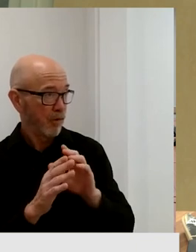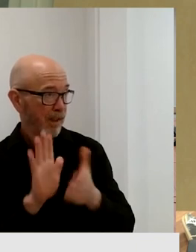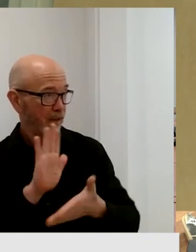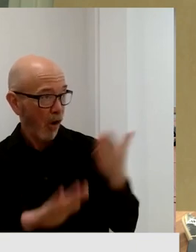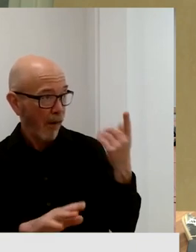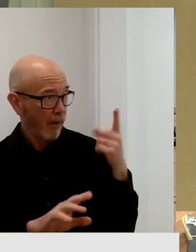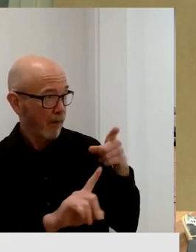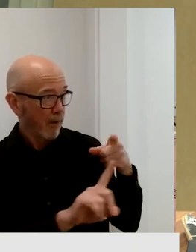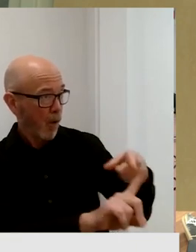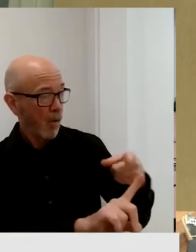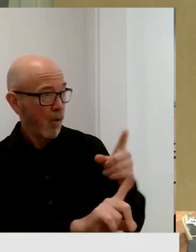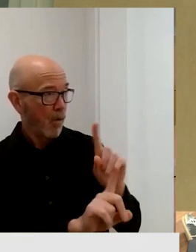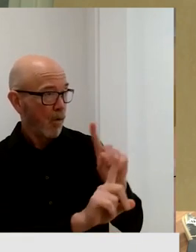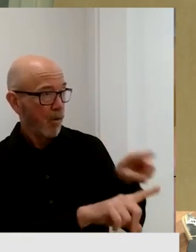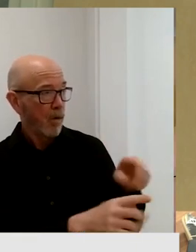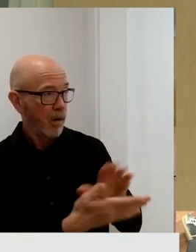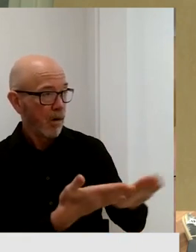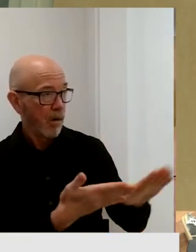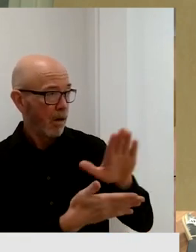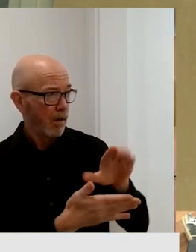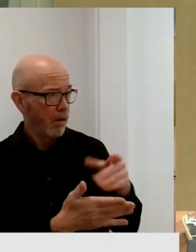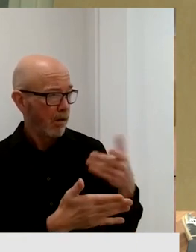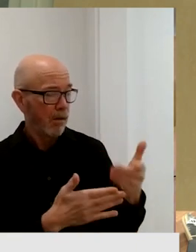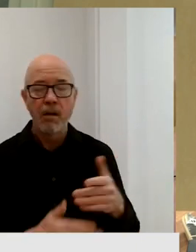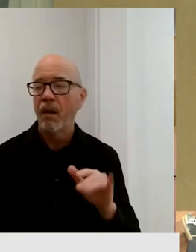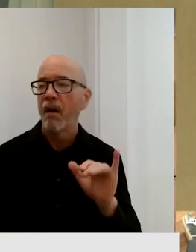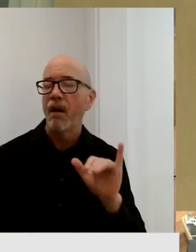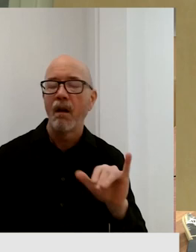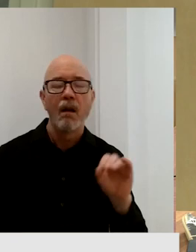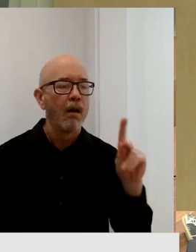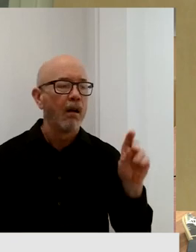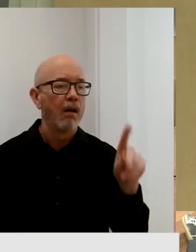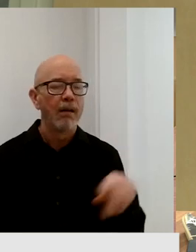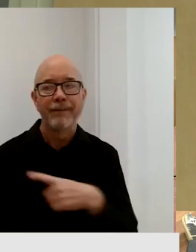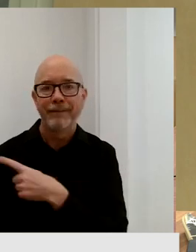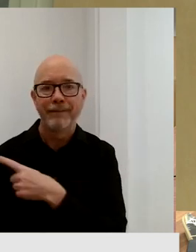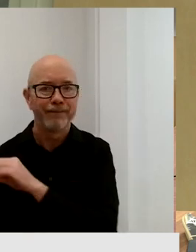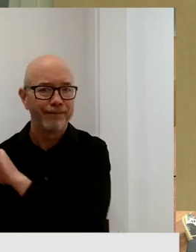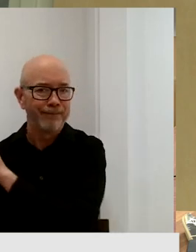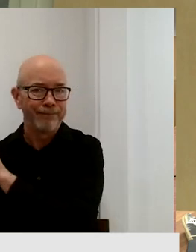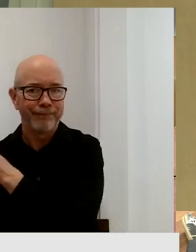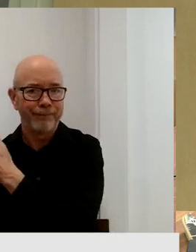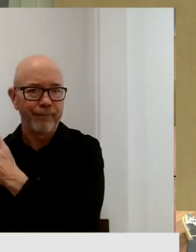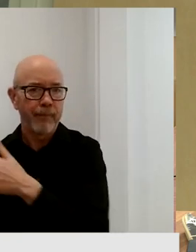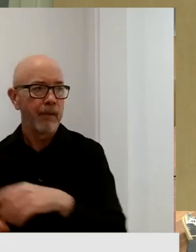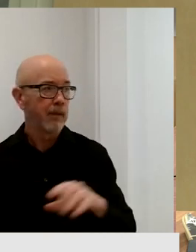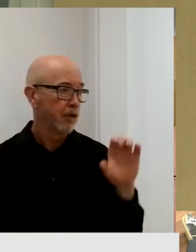Just know how to put it together. right. Sure. Is it a cradle point?